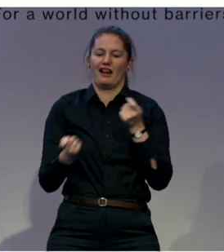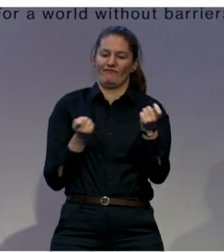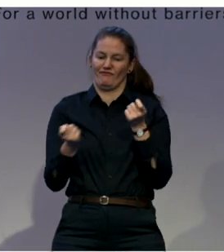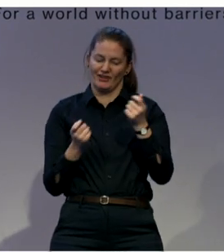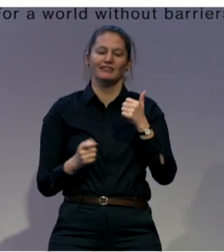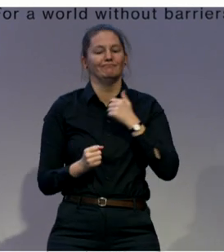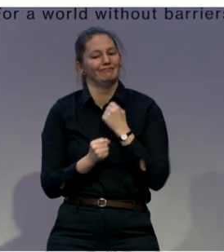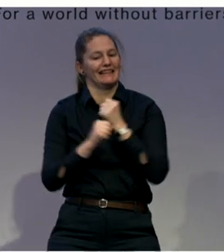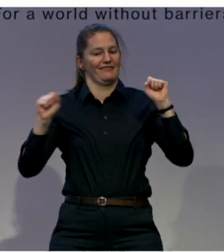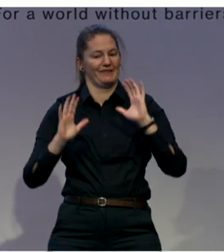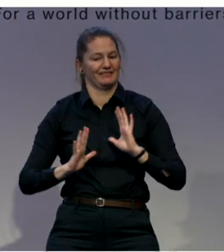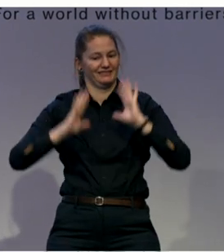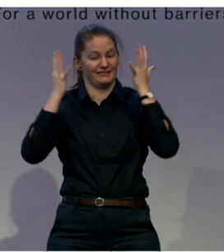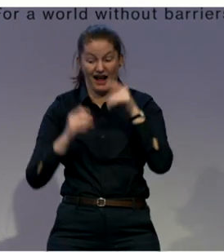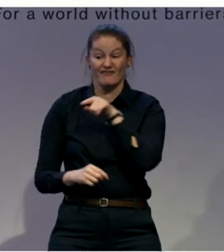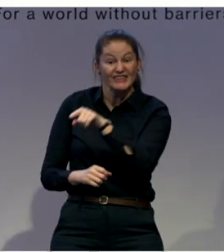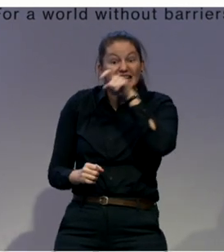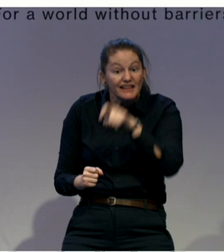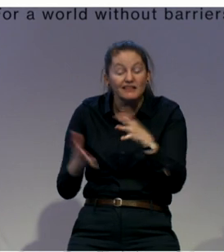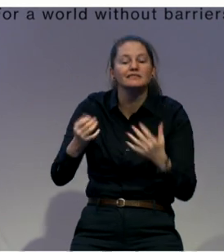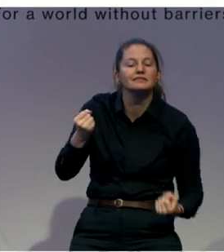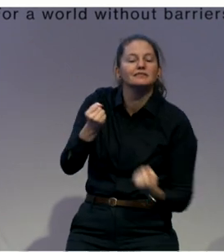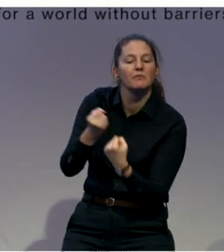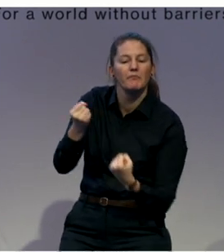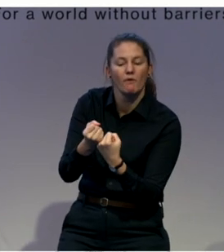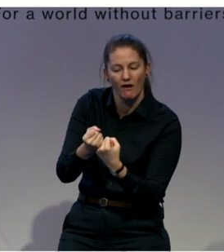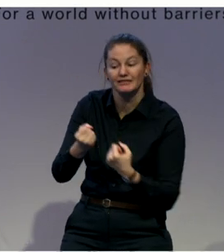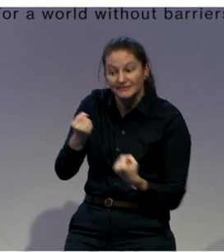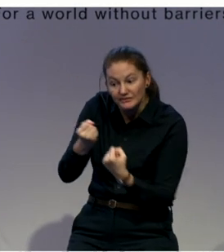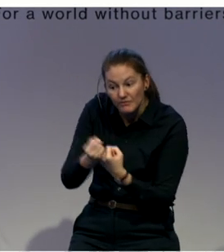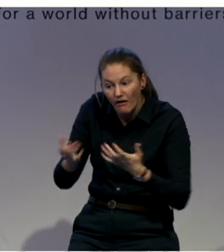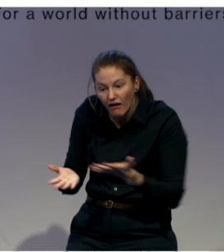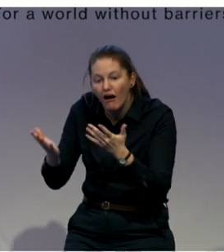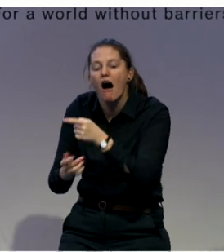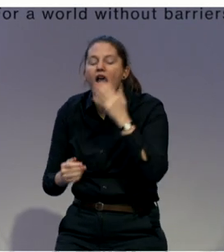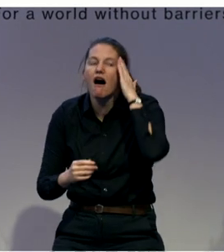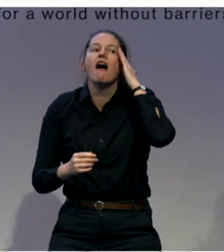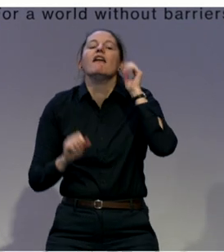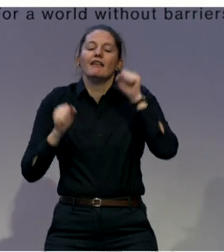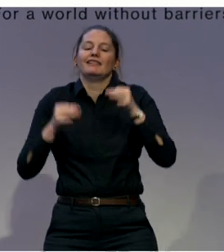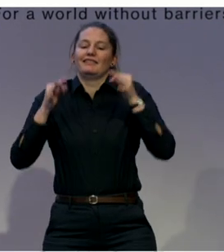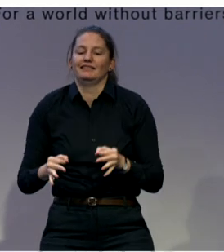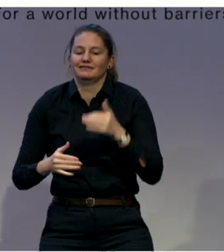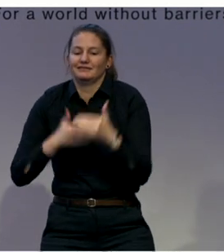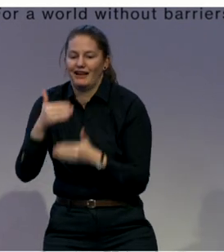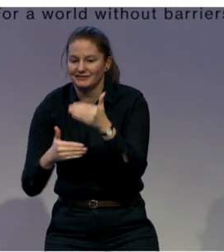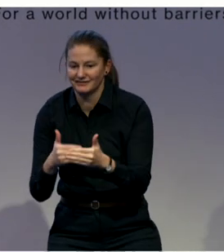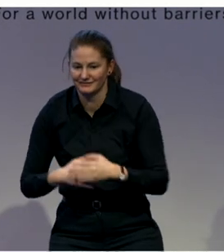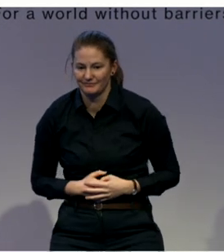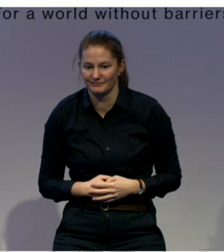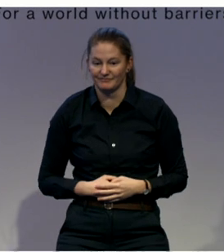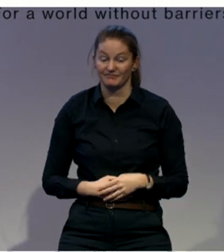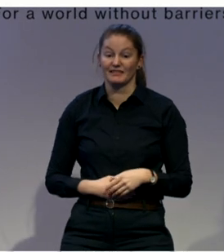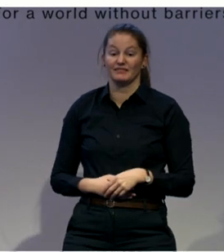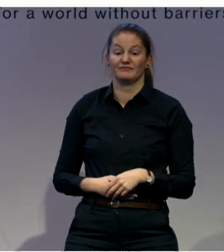When you cannot make those decisions, you are institutionalized. Whether you live alone at